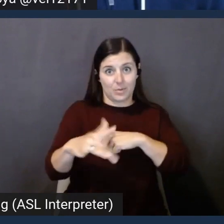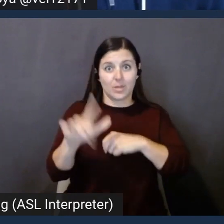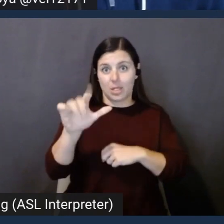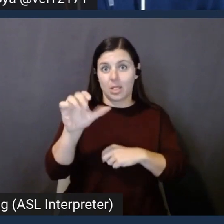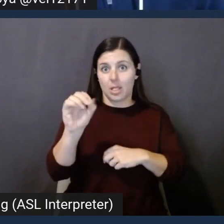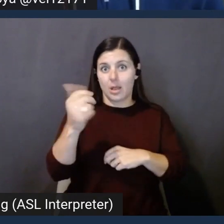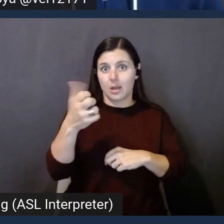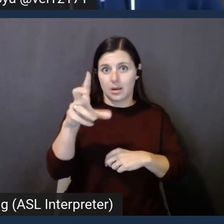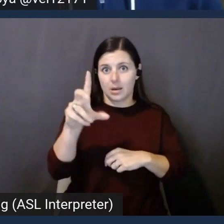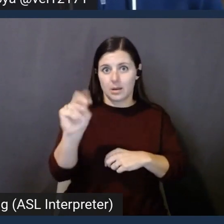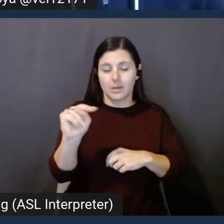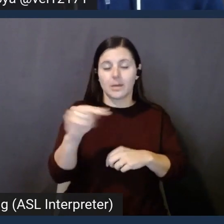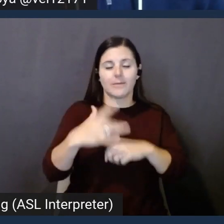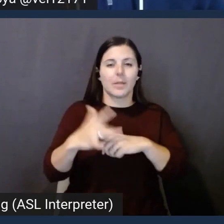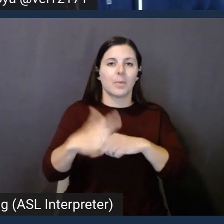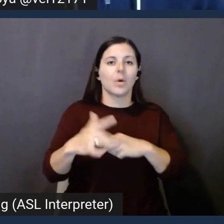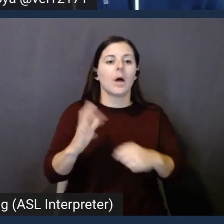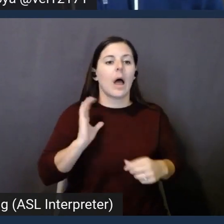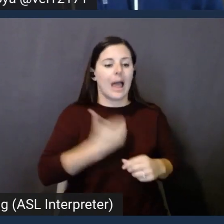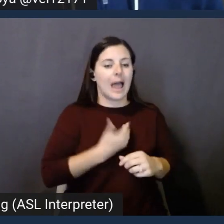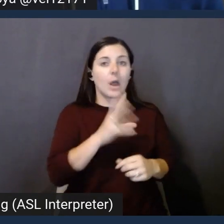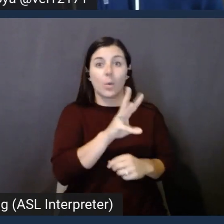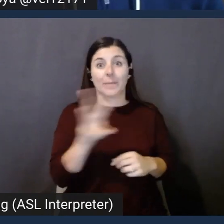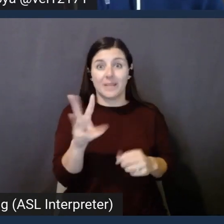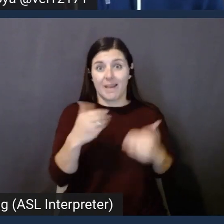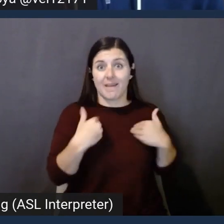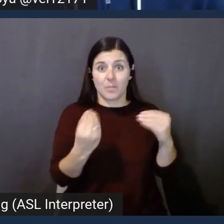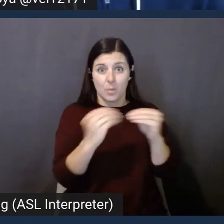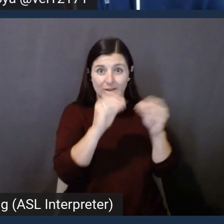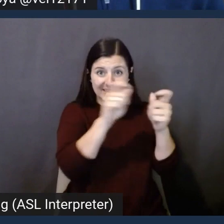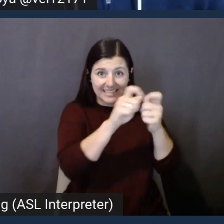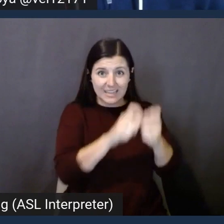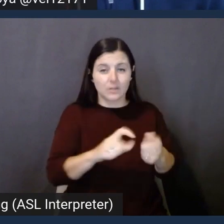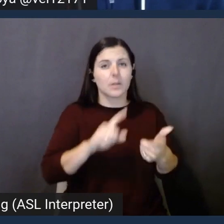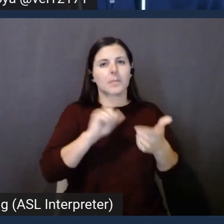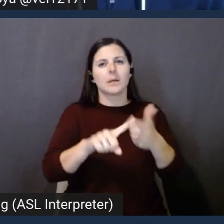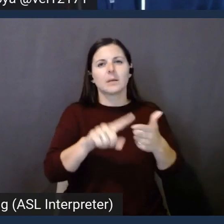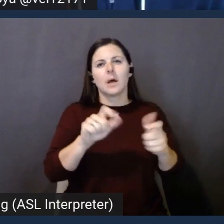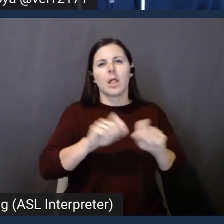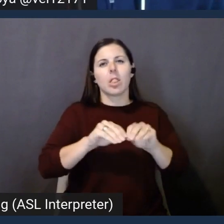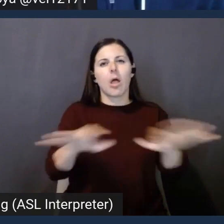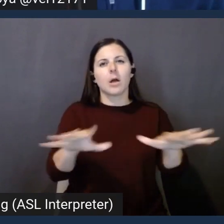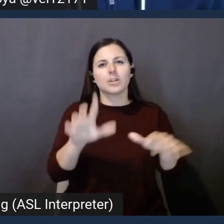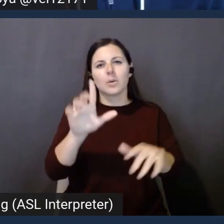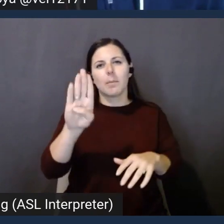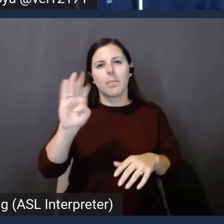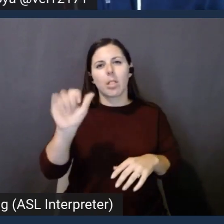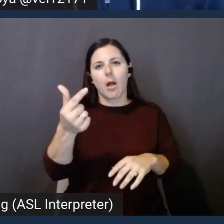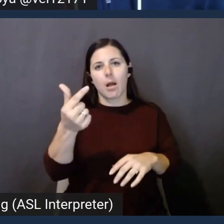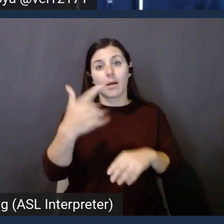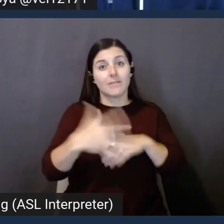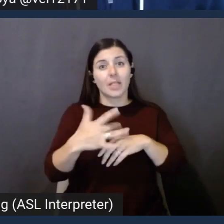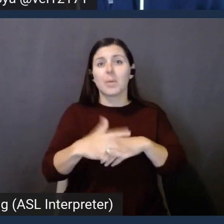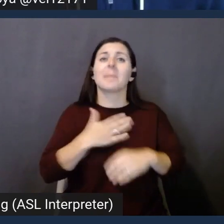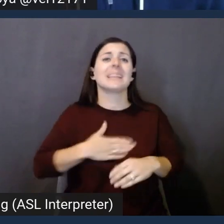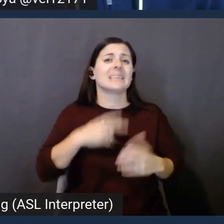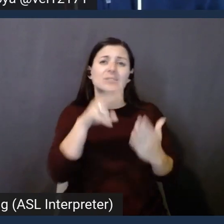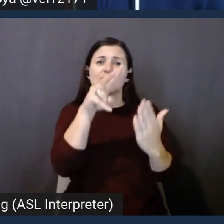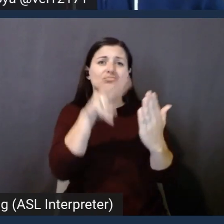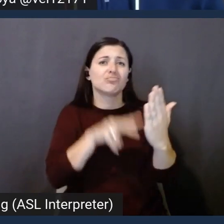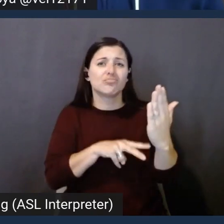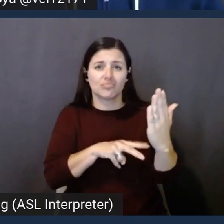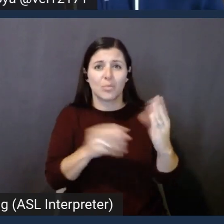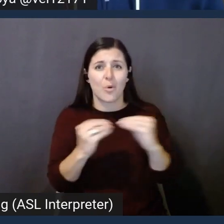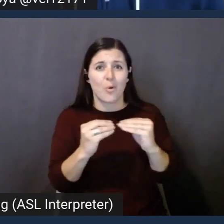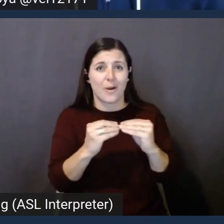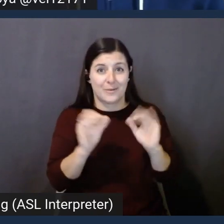there. Our web page has details as well as there's a great launch blog that we have put out there. So please check it out. I need to talk about these as well